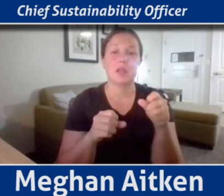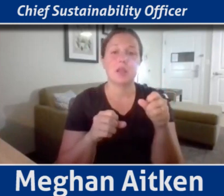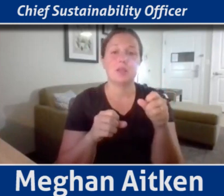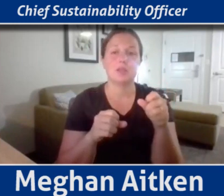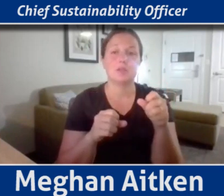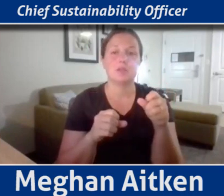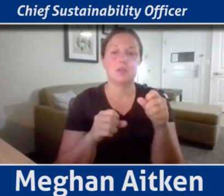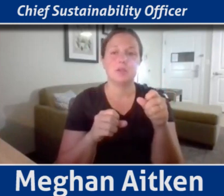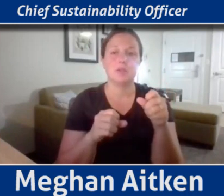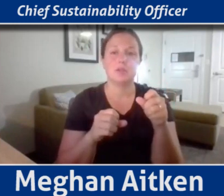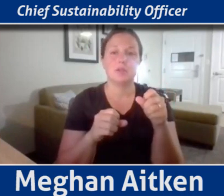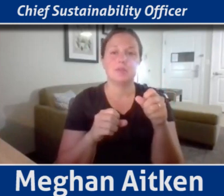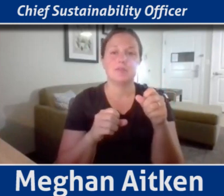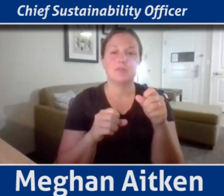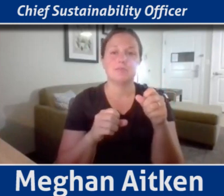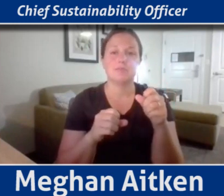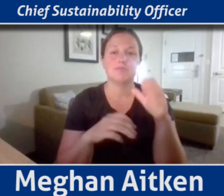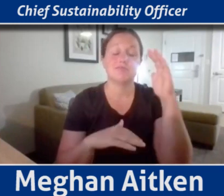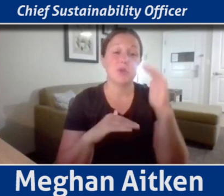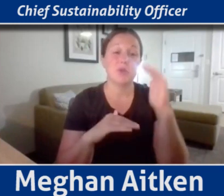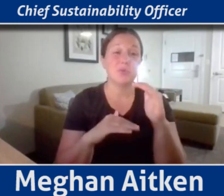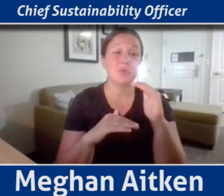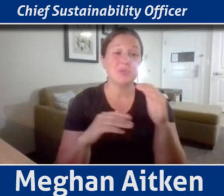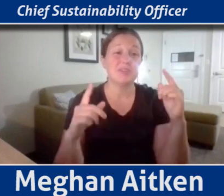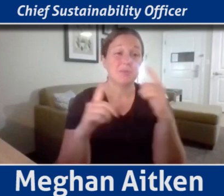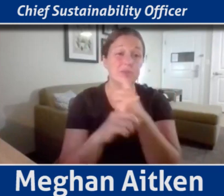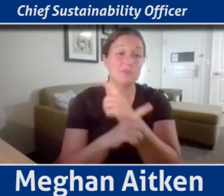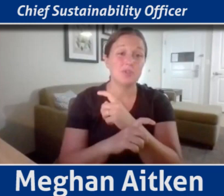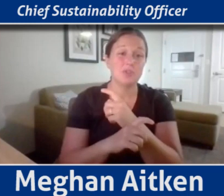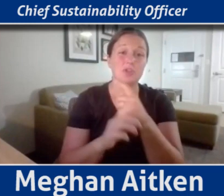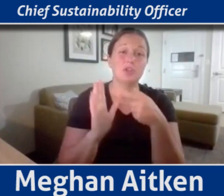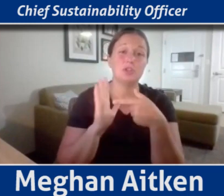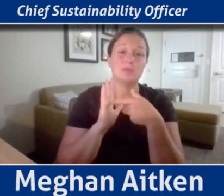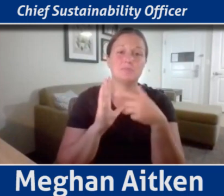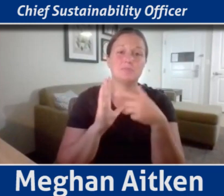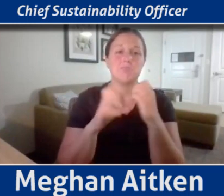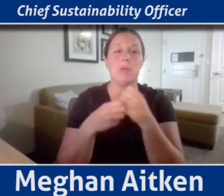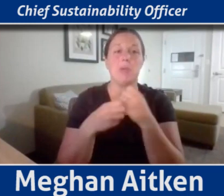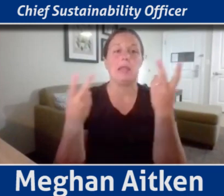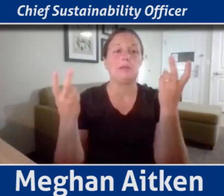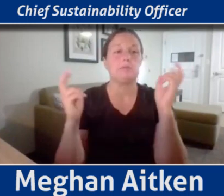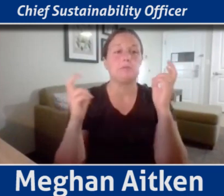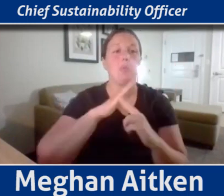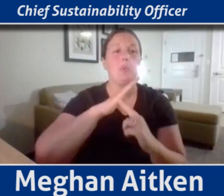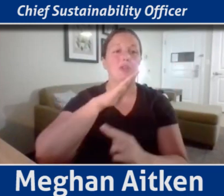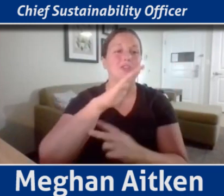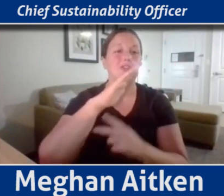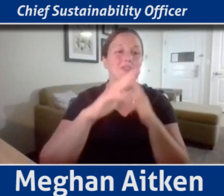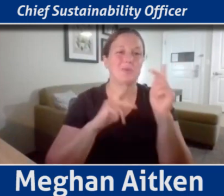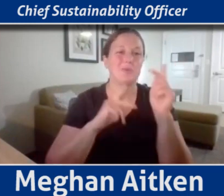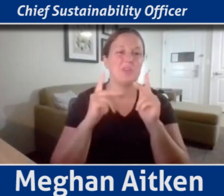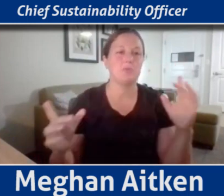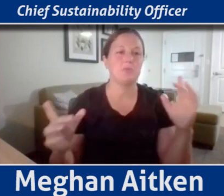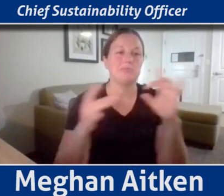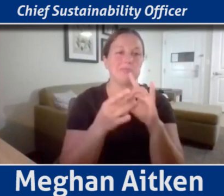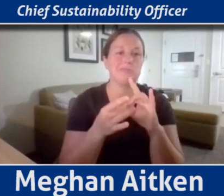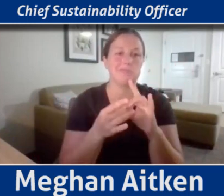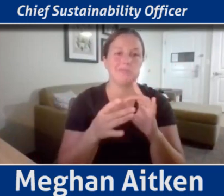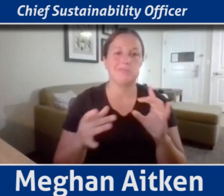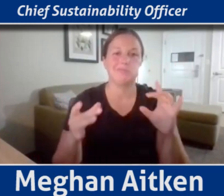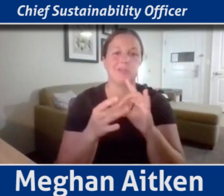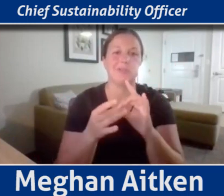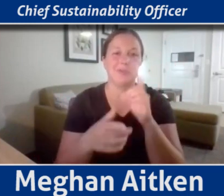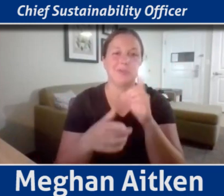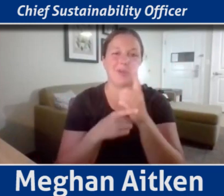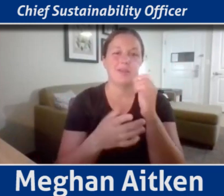create bridges for people to walk across is really an important part of that pathway. And,